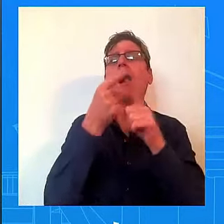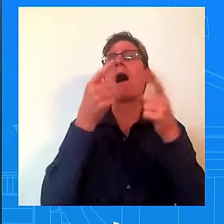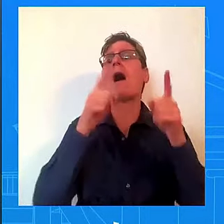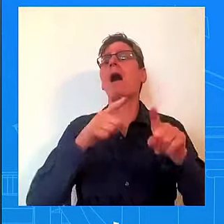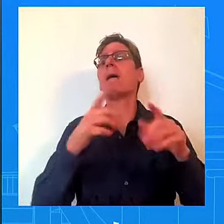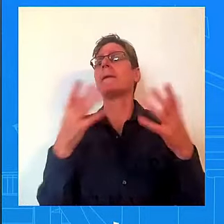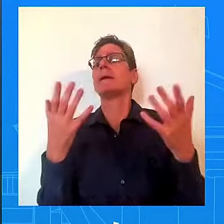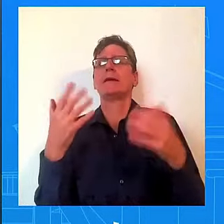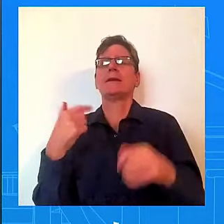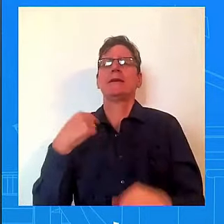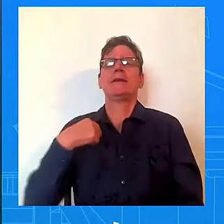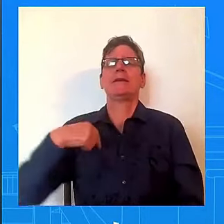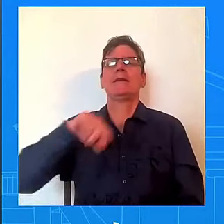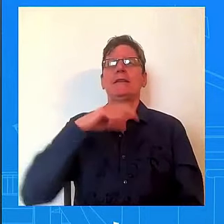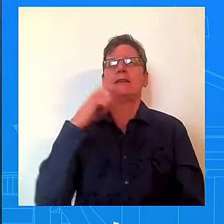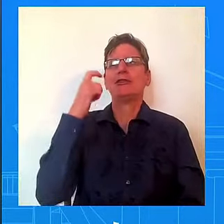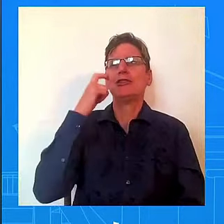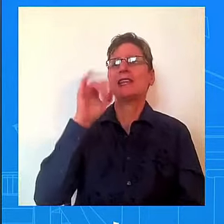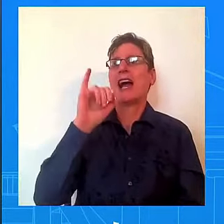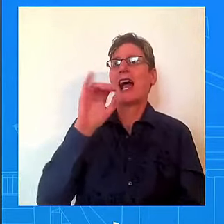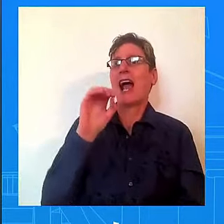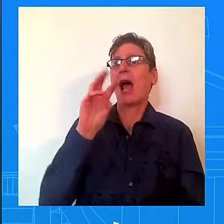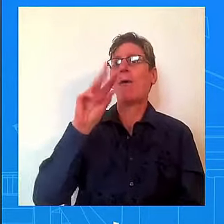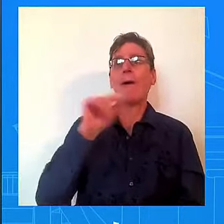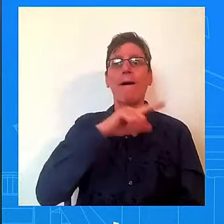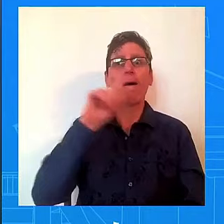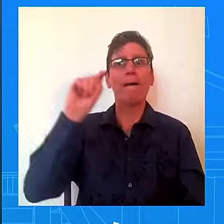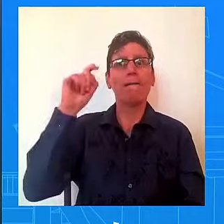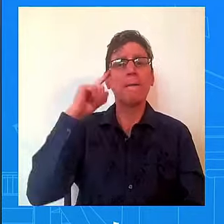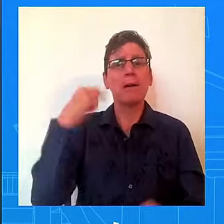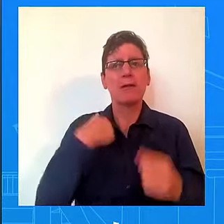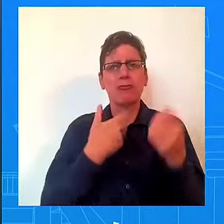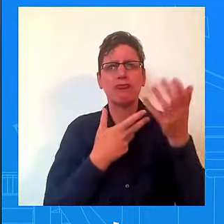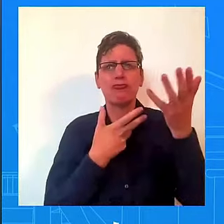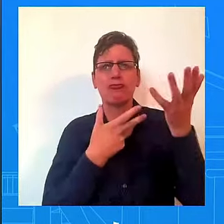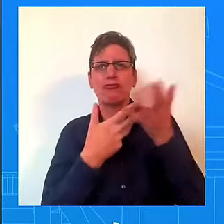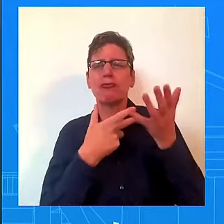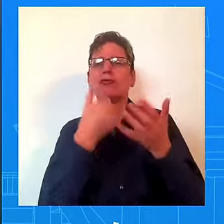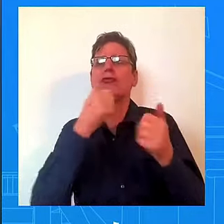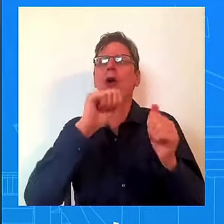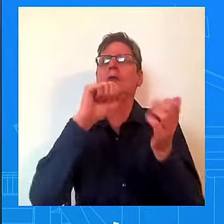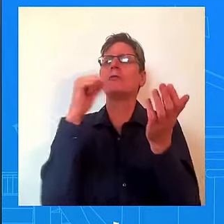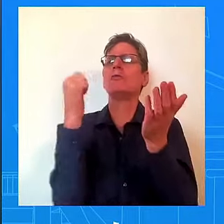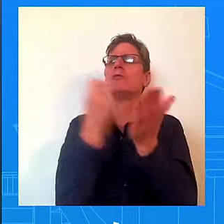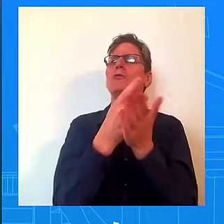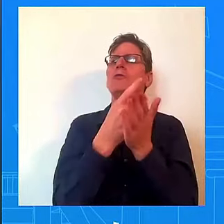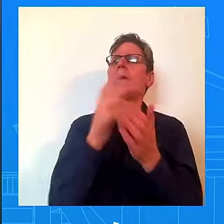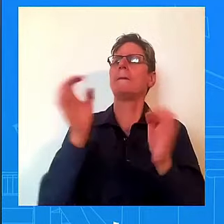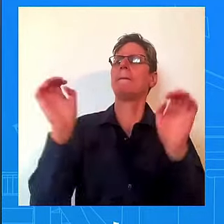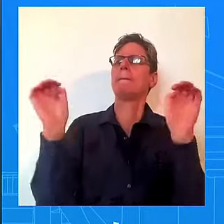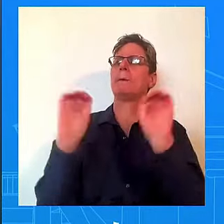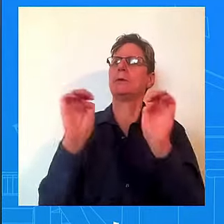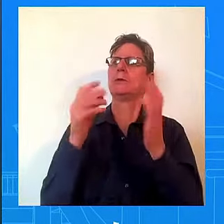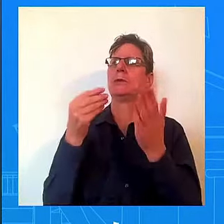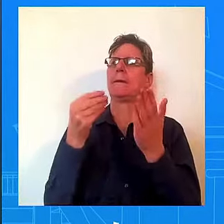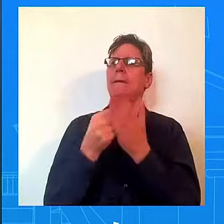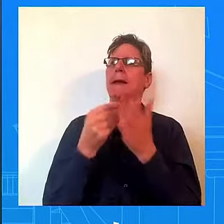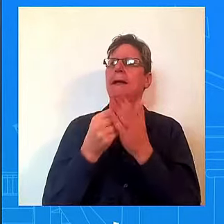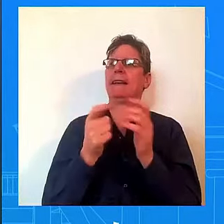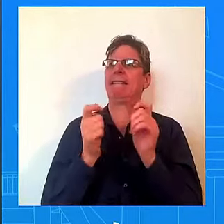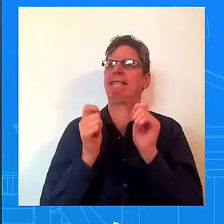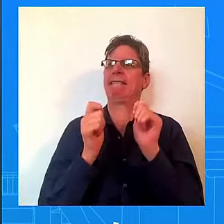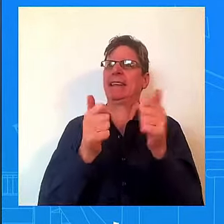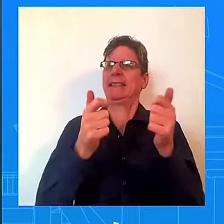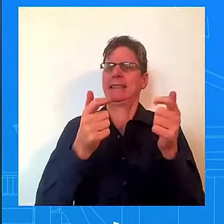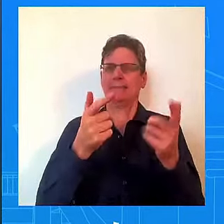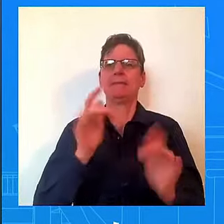approving an emergency declaration overnight. Same thing in Texas and Oklahoma and elsewhere. Storms don't just go to